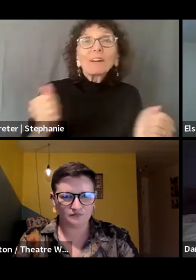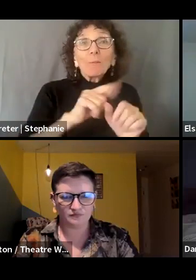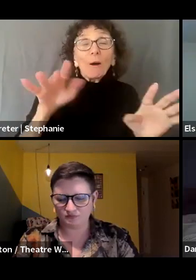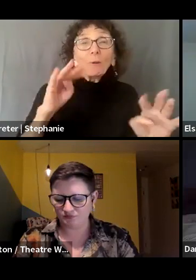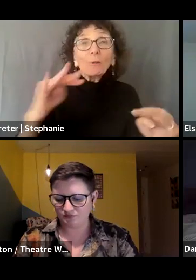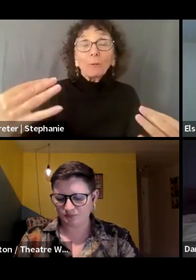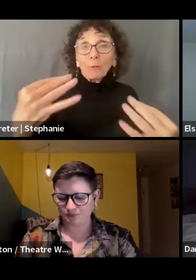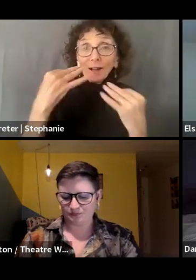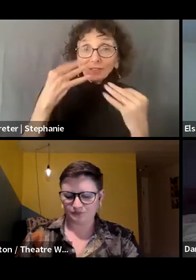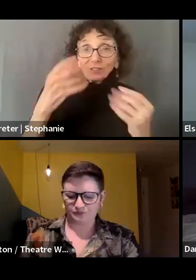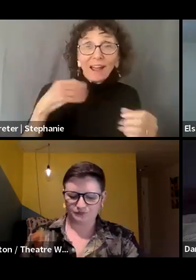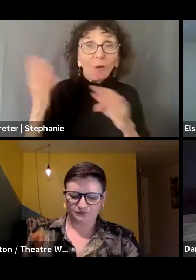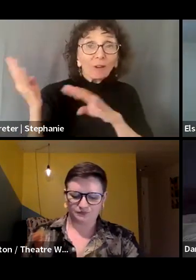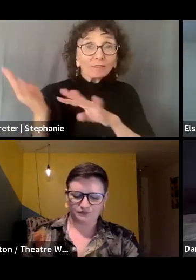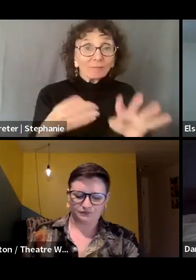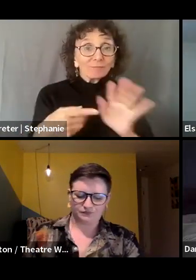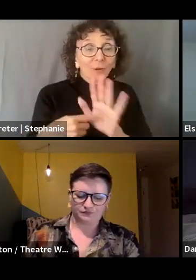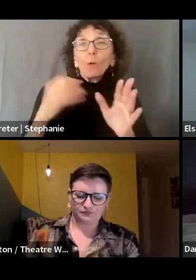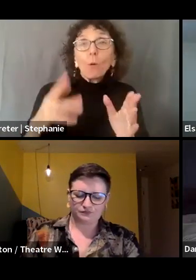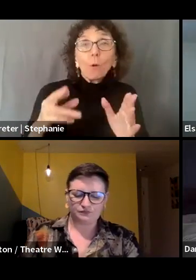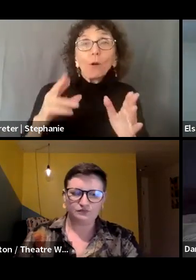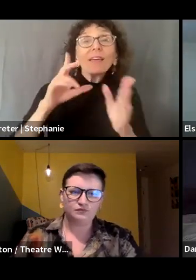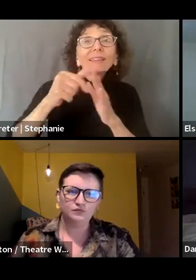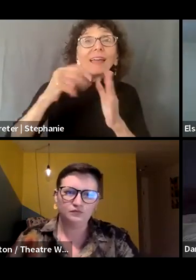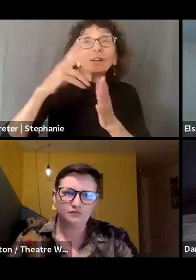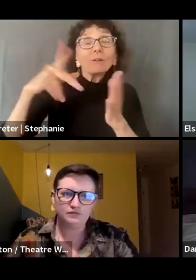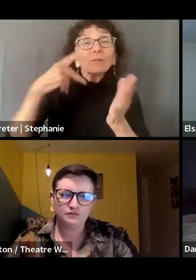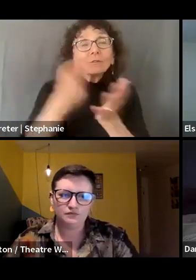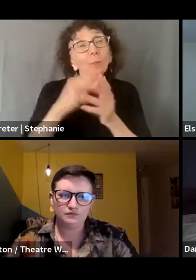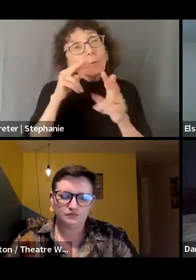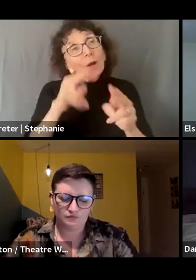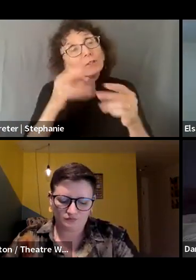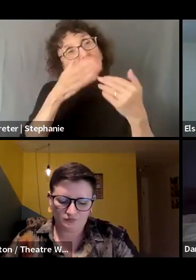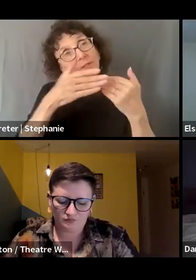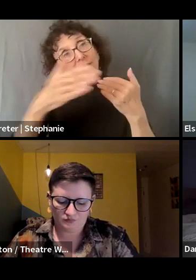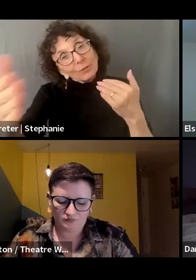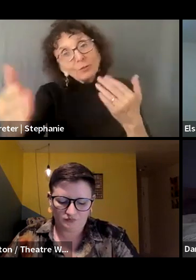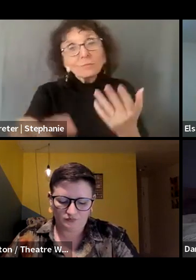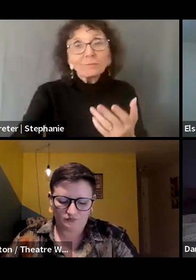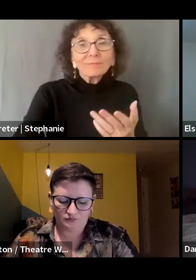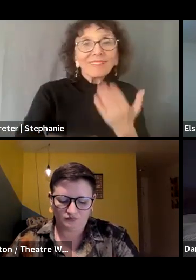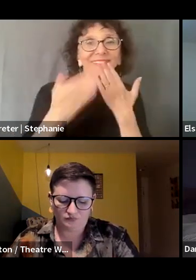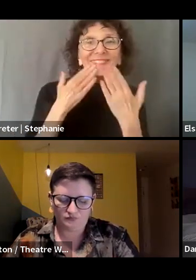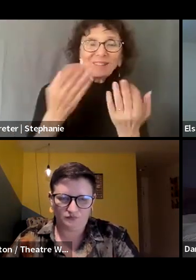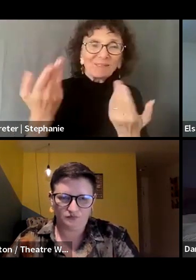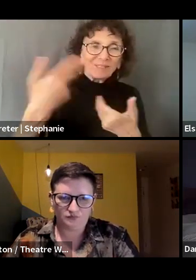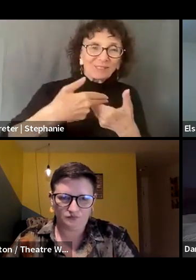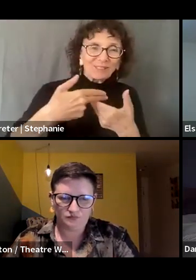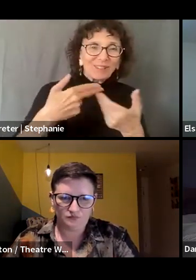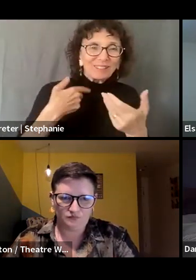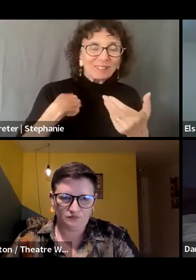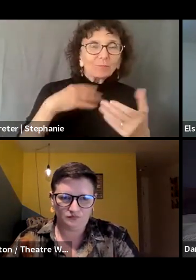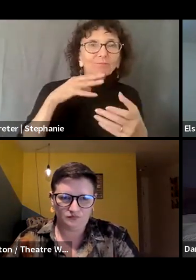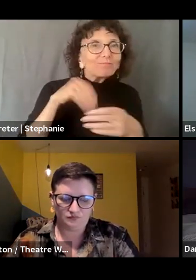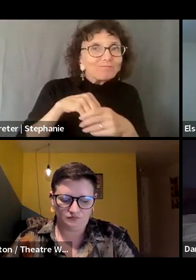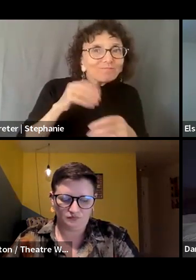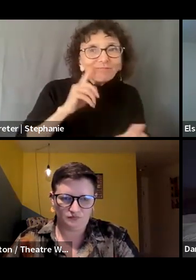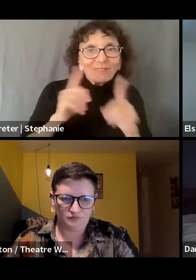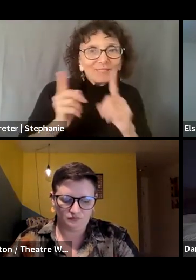this live stream or watching the recording of this live stream in the future. Thanks for being here to be a part of this conversation.